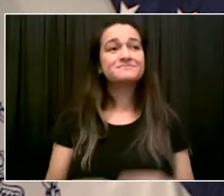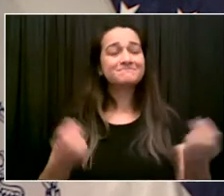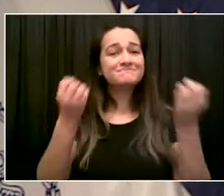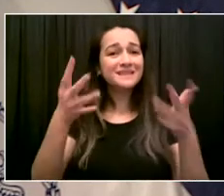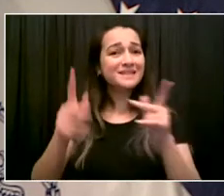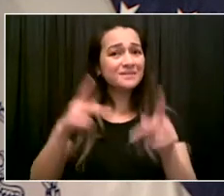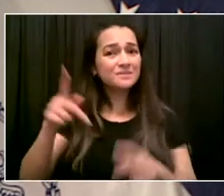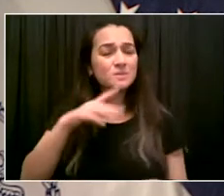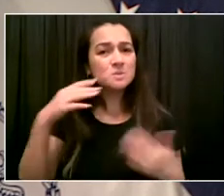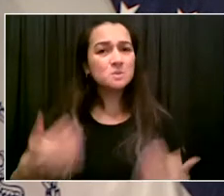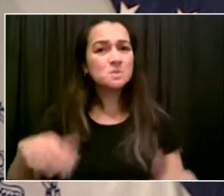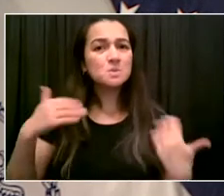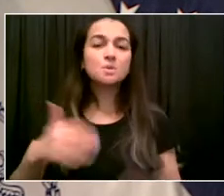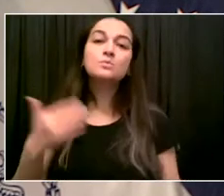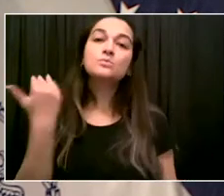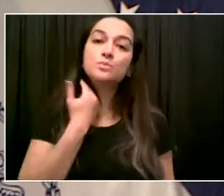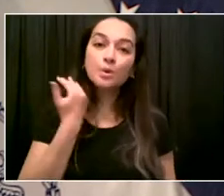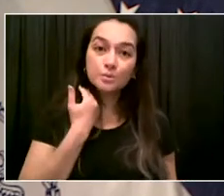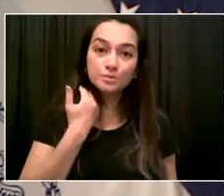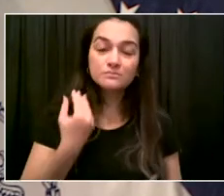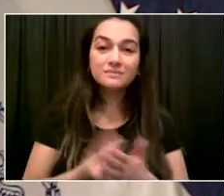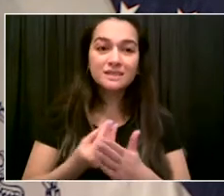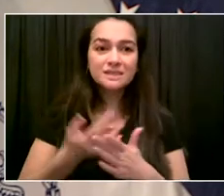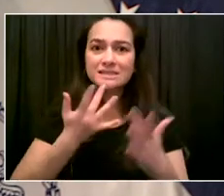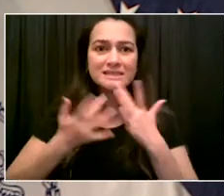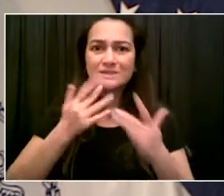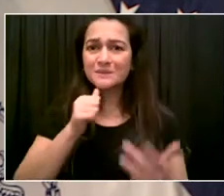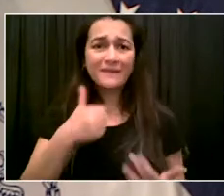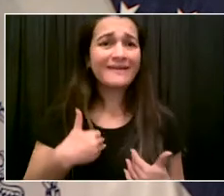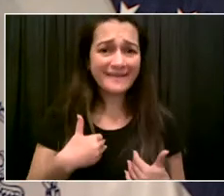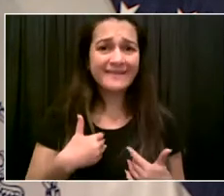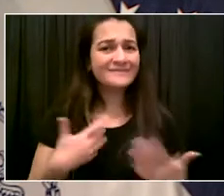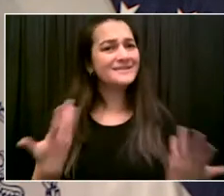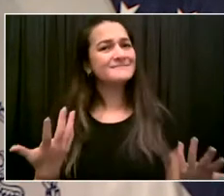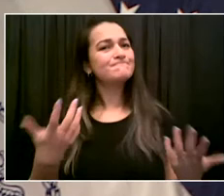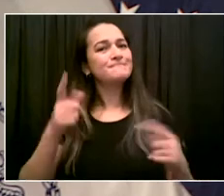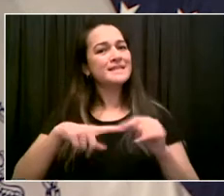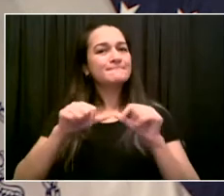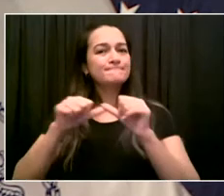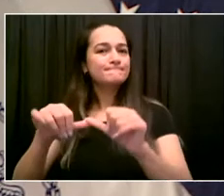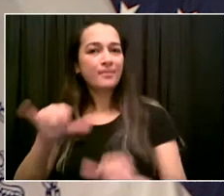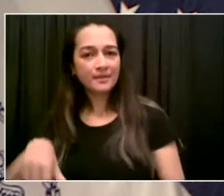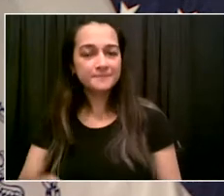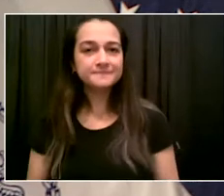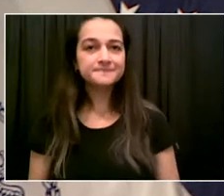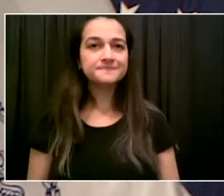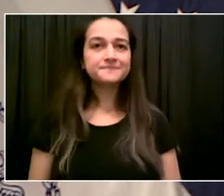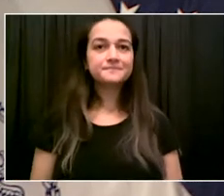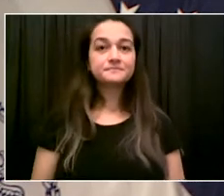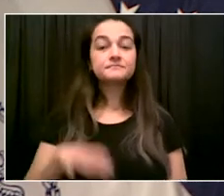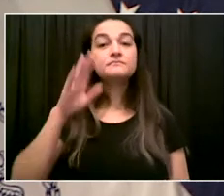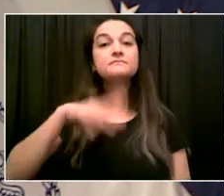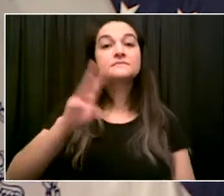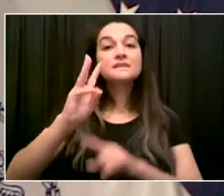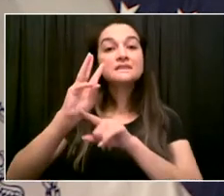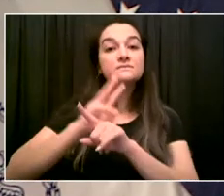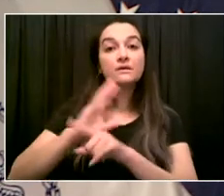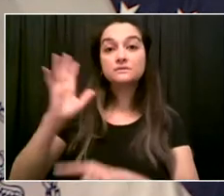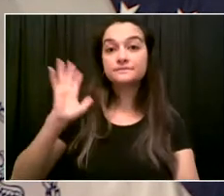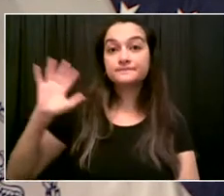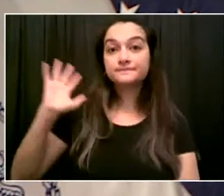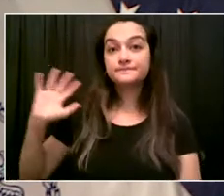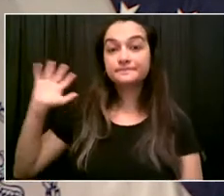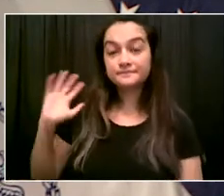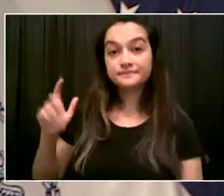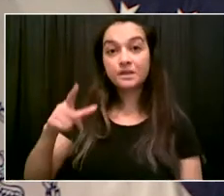efforts in this city. We've now selected the first group of artists, 500 artists, more are being chosen, and